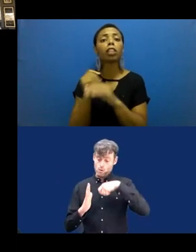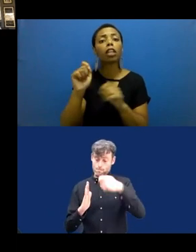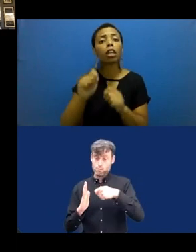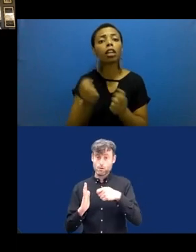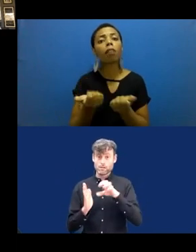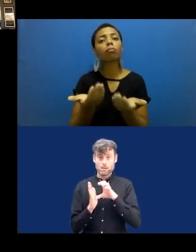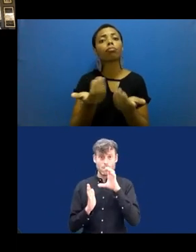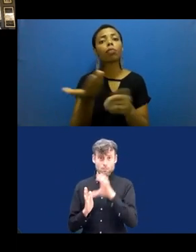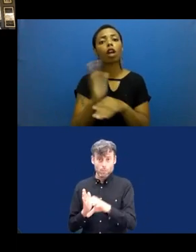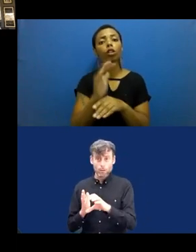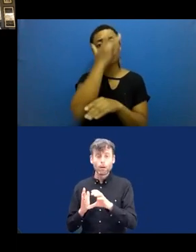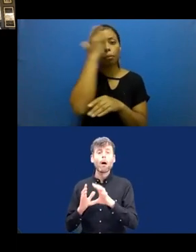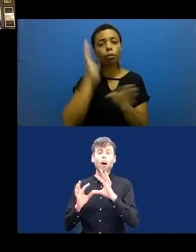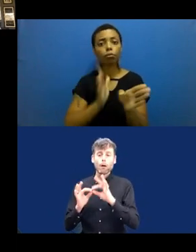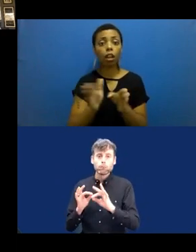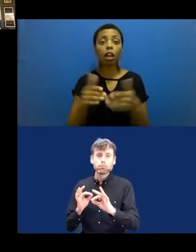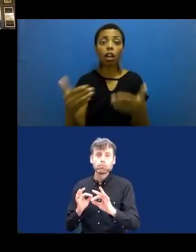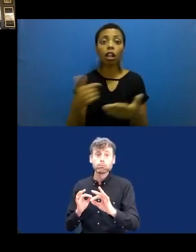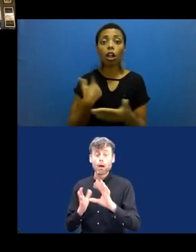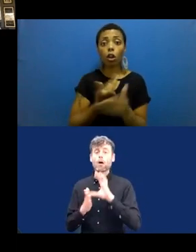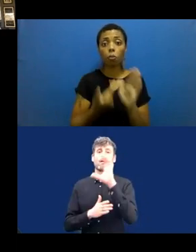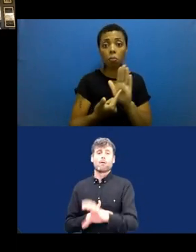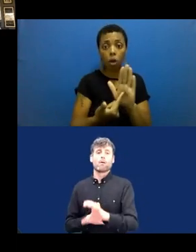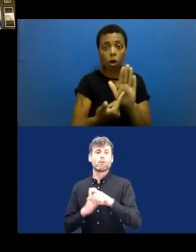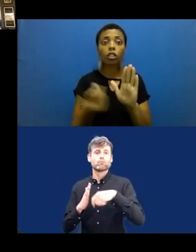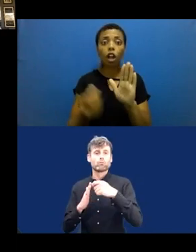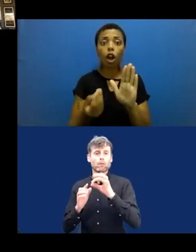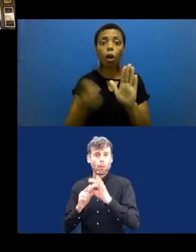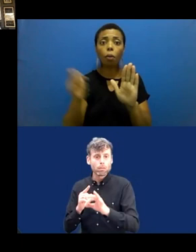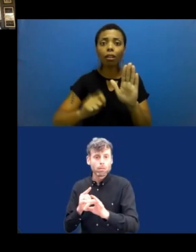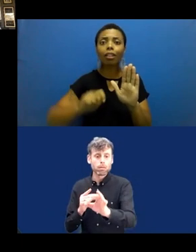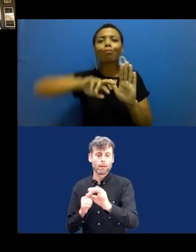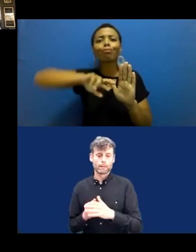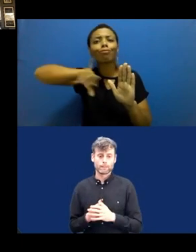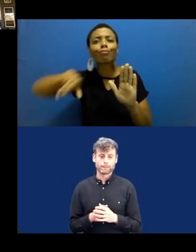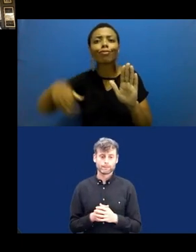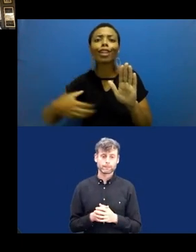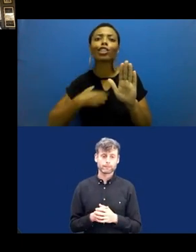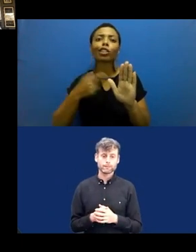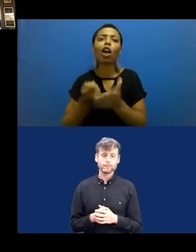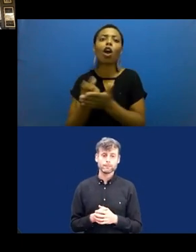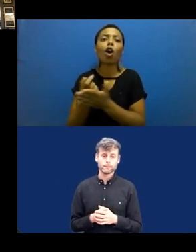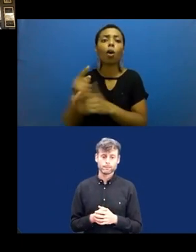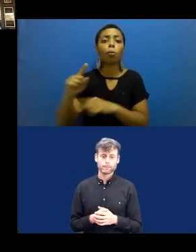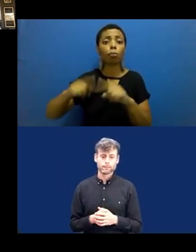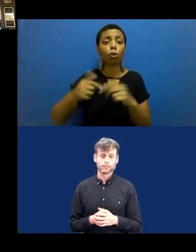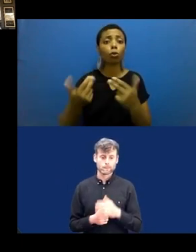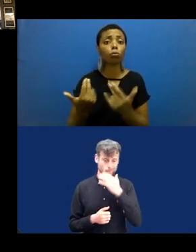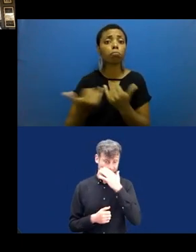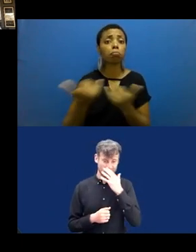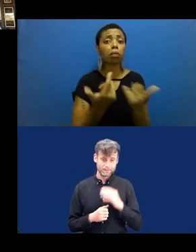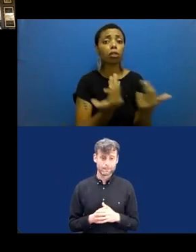some market segments, it is enough to say that in many cases, bright products are produced in single houses over the lifetime.